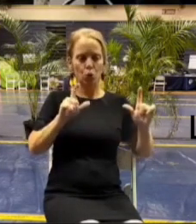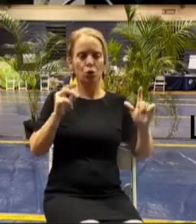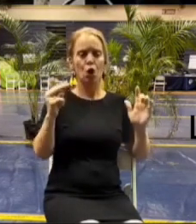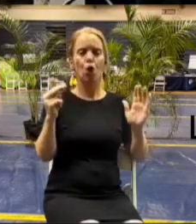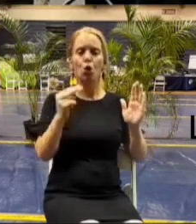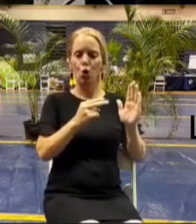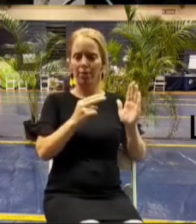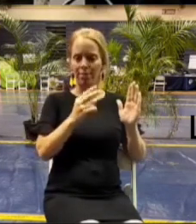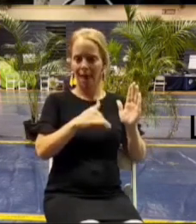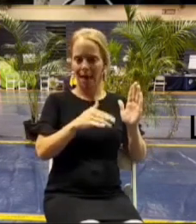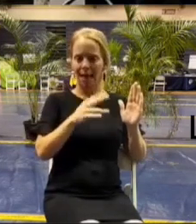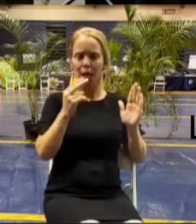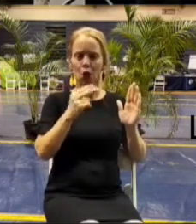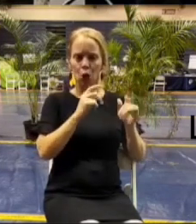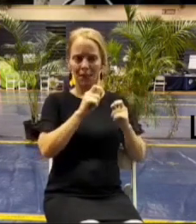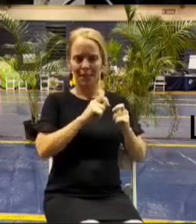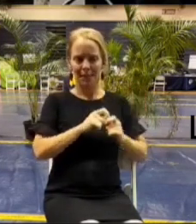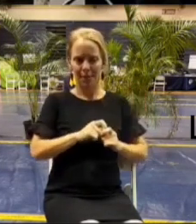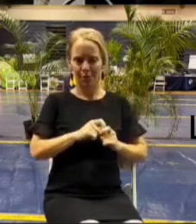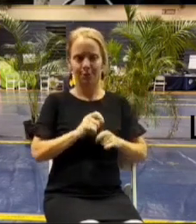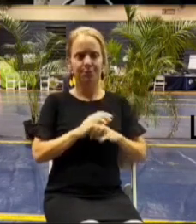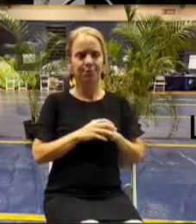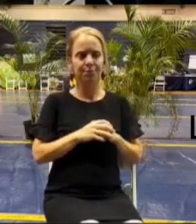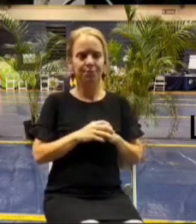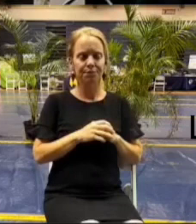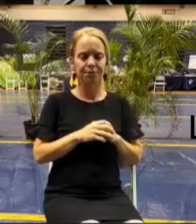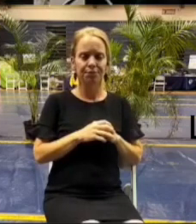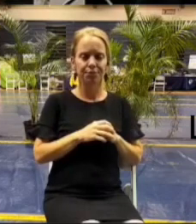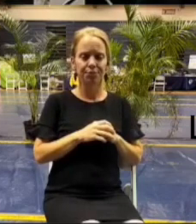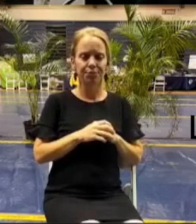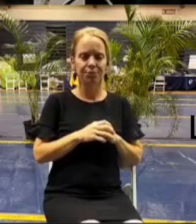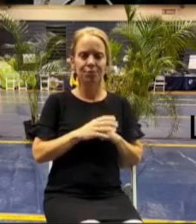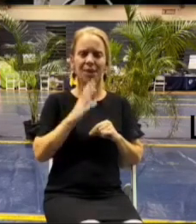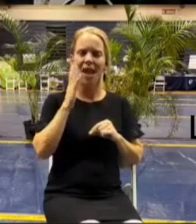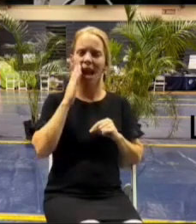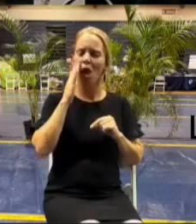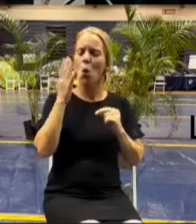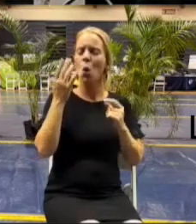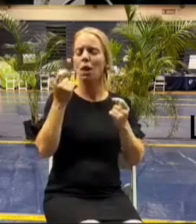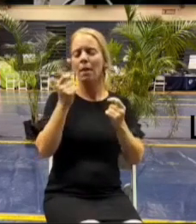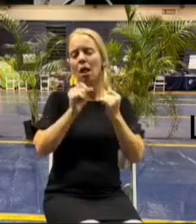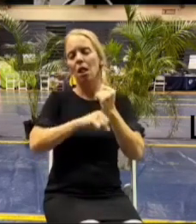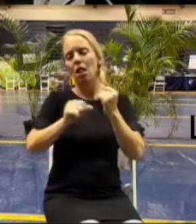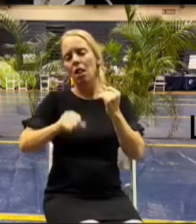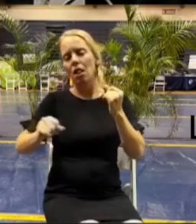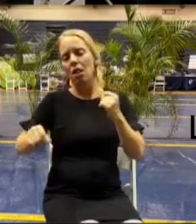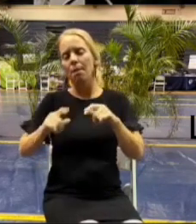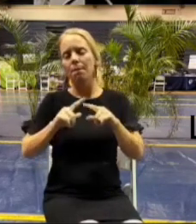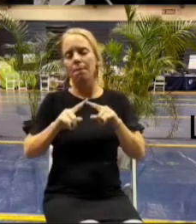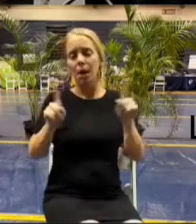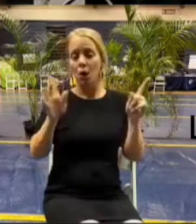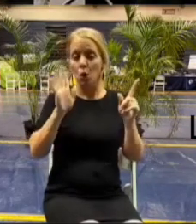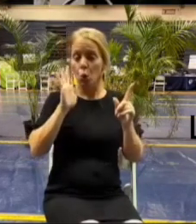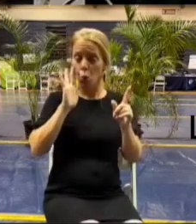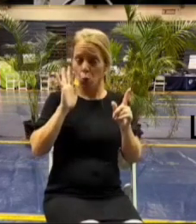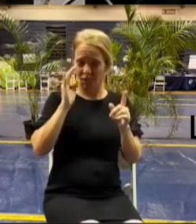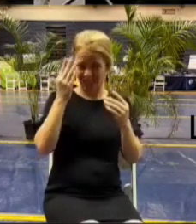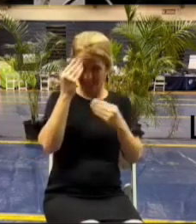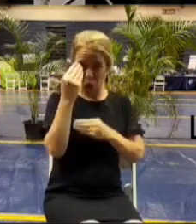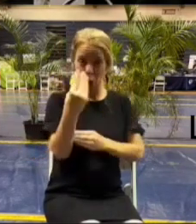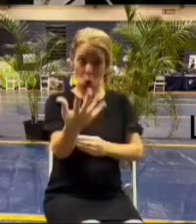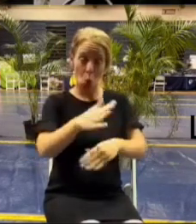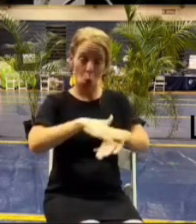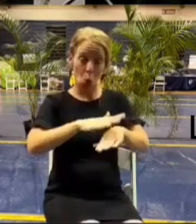uh that those details so i guess i know i'm going on for a while but i just want to tell you you're going to hear from us multiple